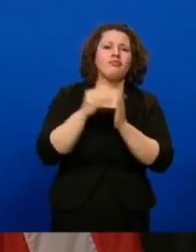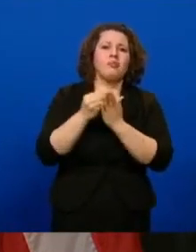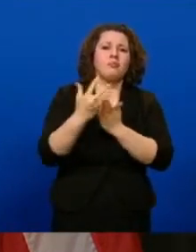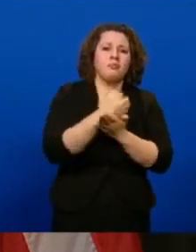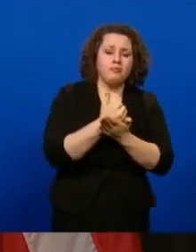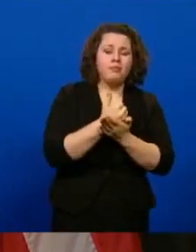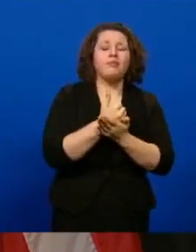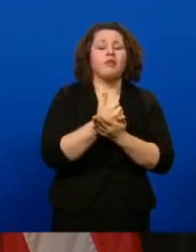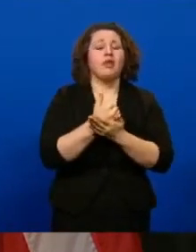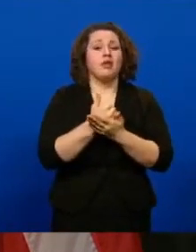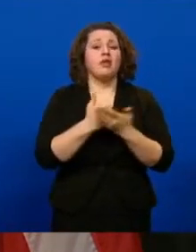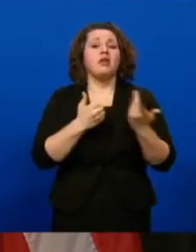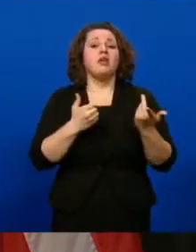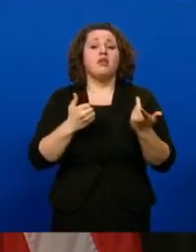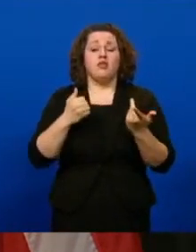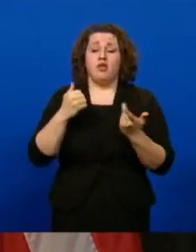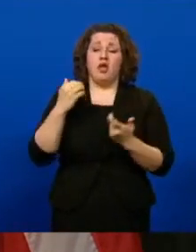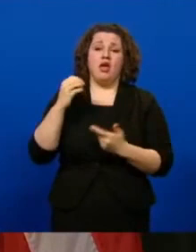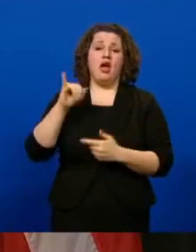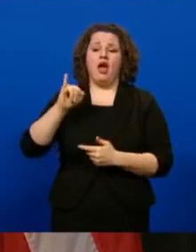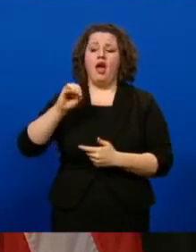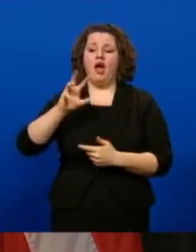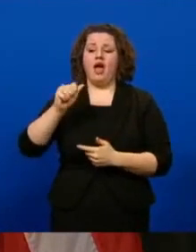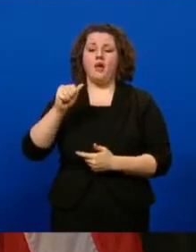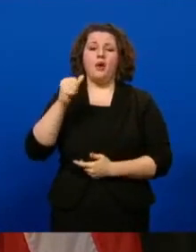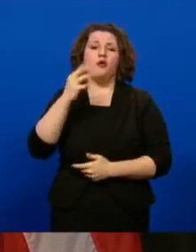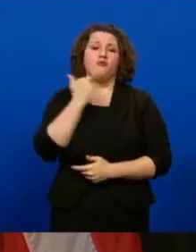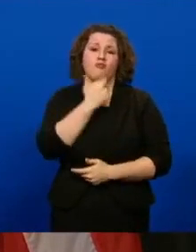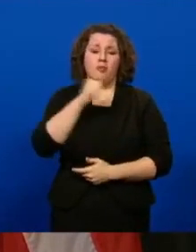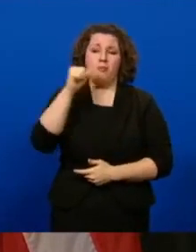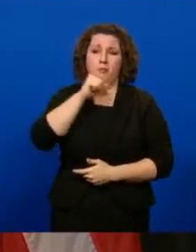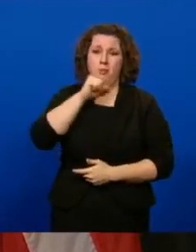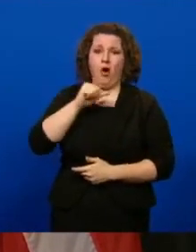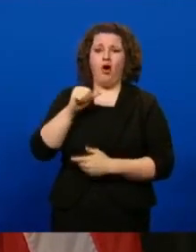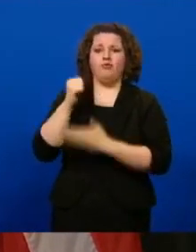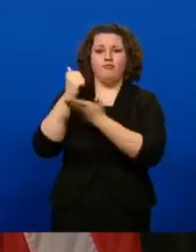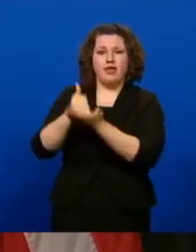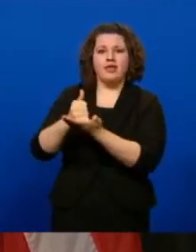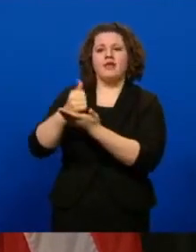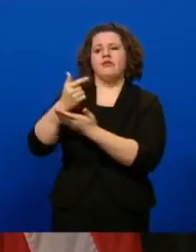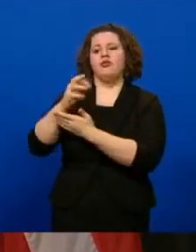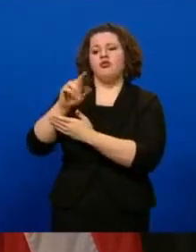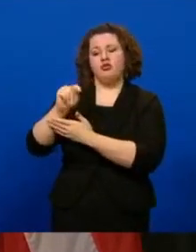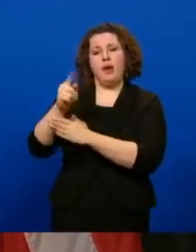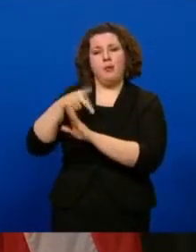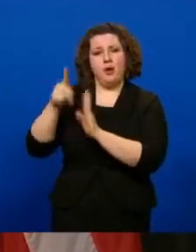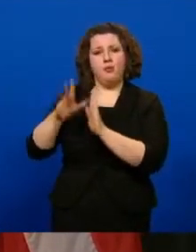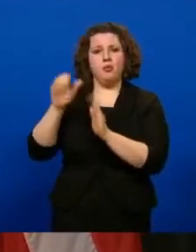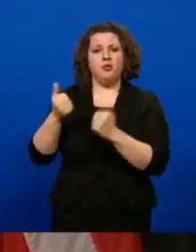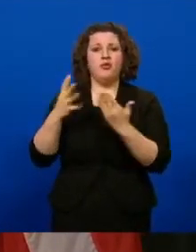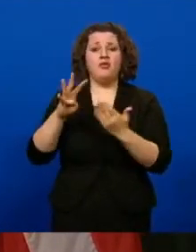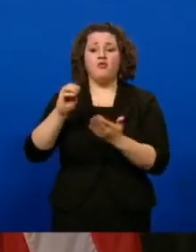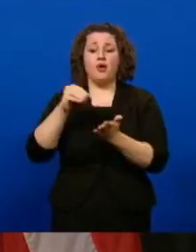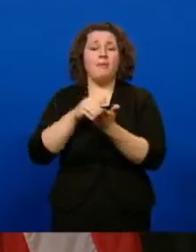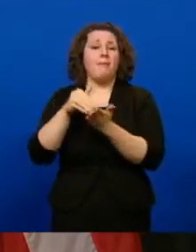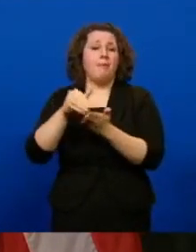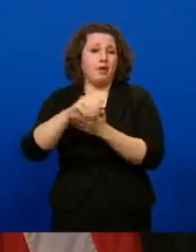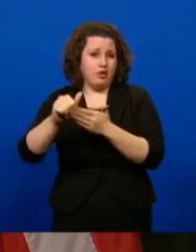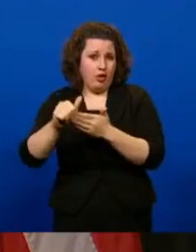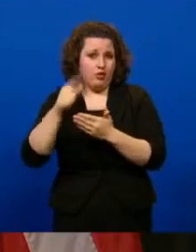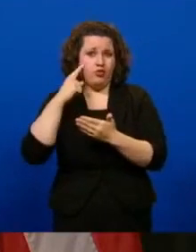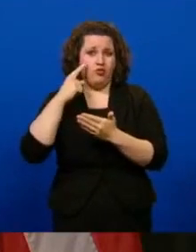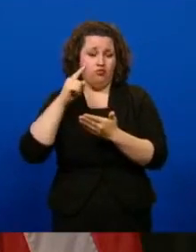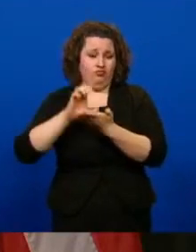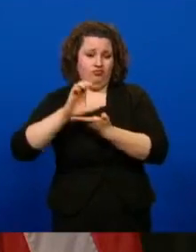Iowa restaurant and bar relief grant program will provide $40 million in funding for businesses that